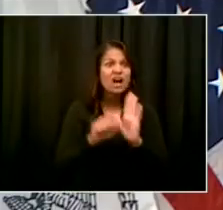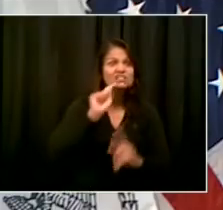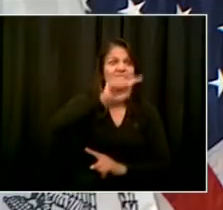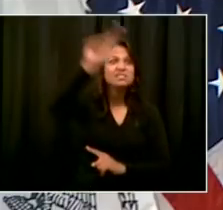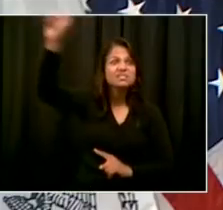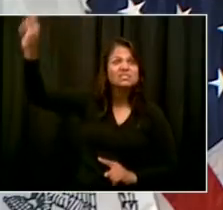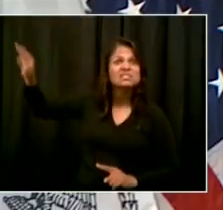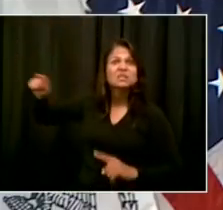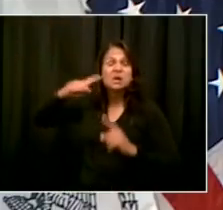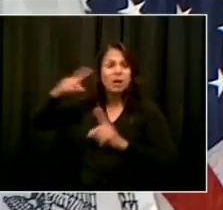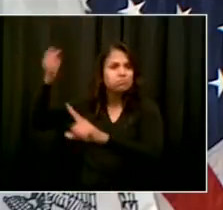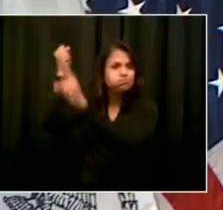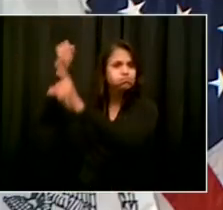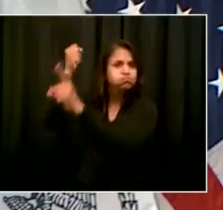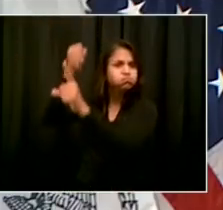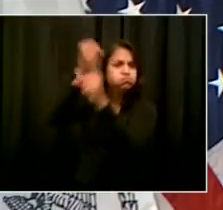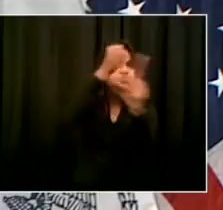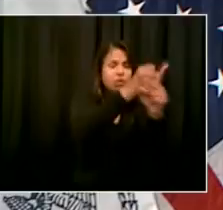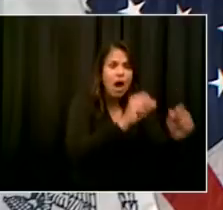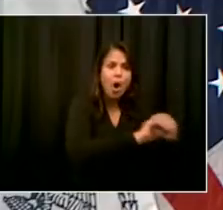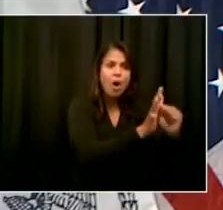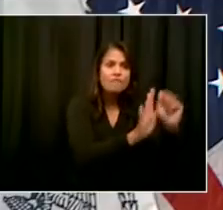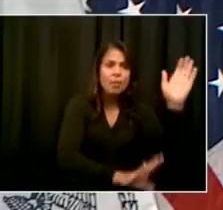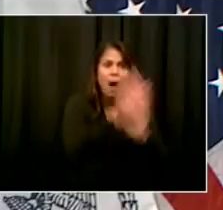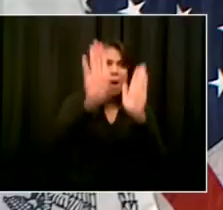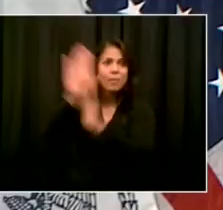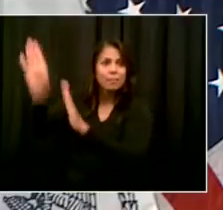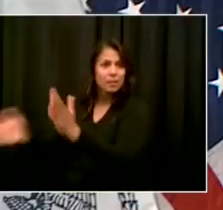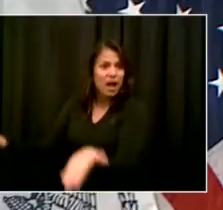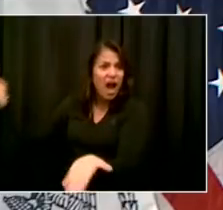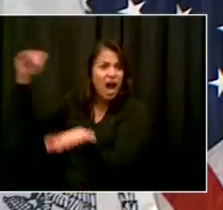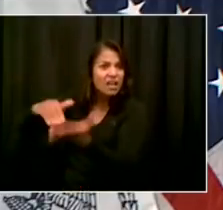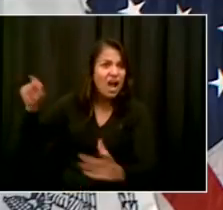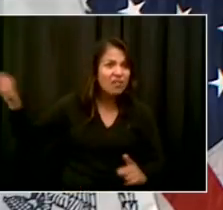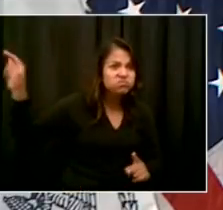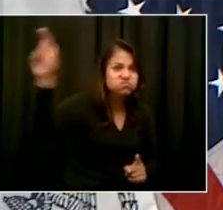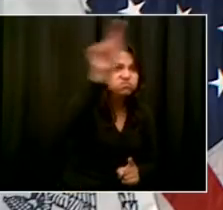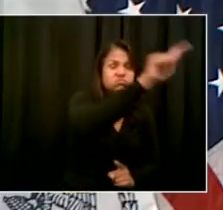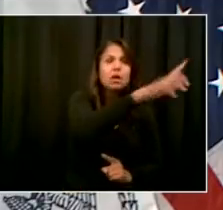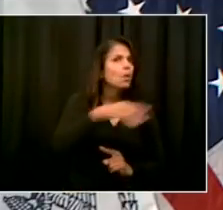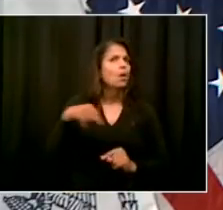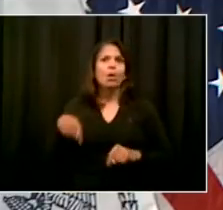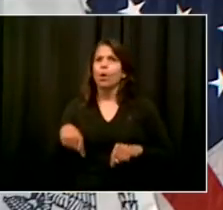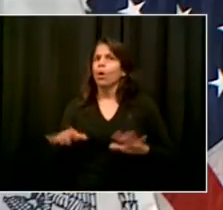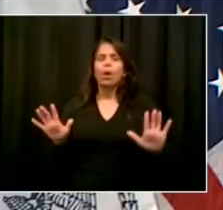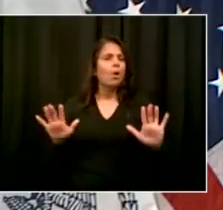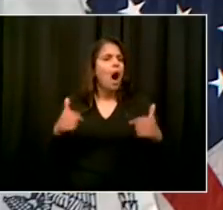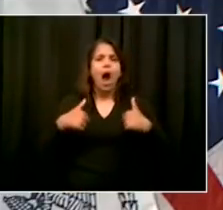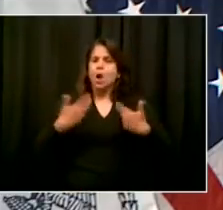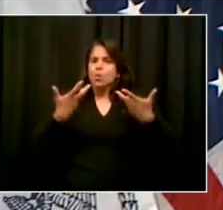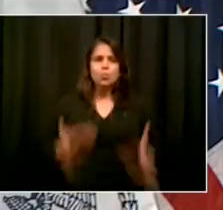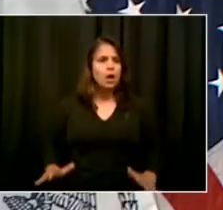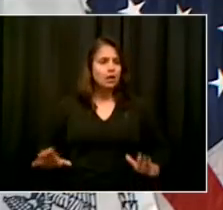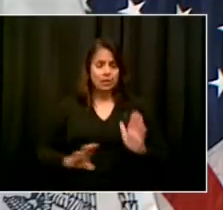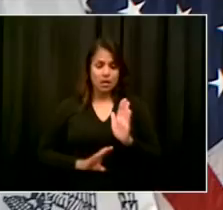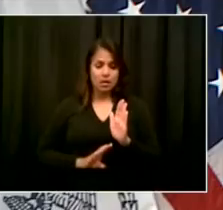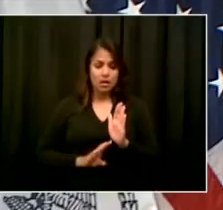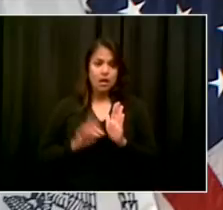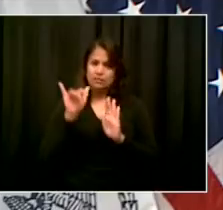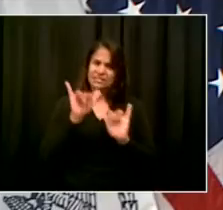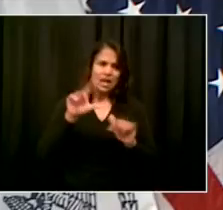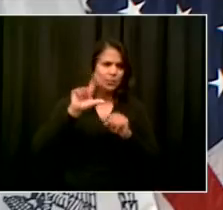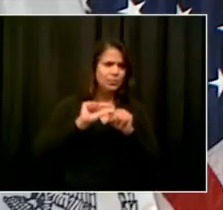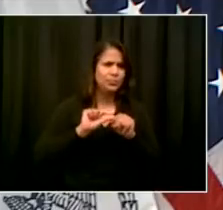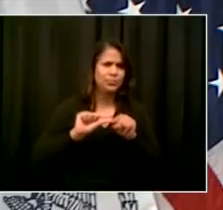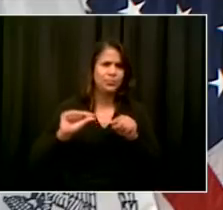moving forward. Now the next crucial moment, reopening the schools, something I know parents feel, kids feel. The